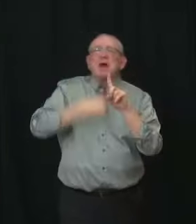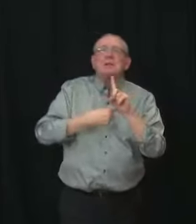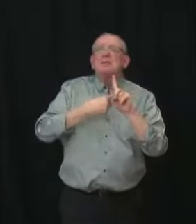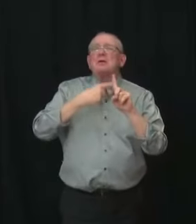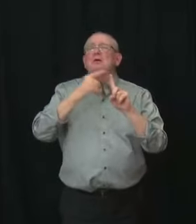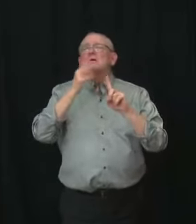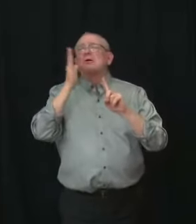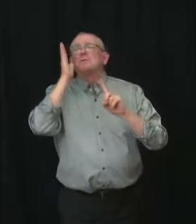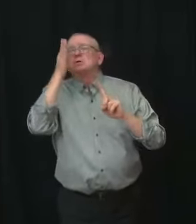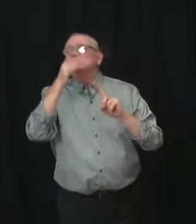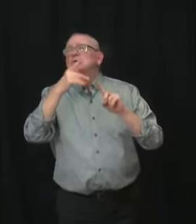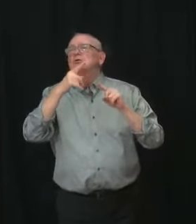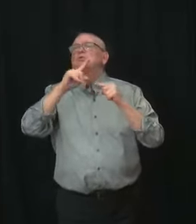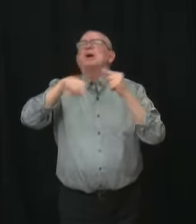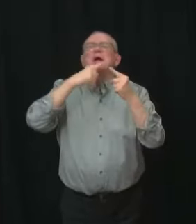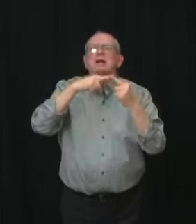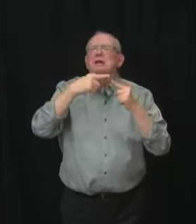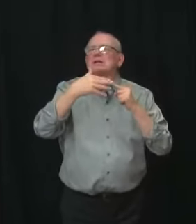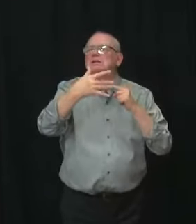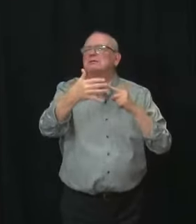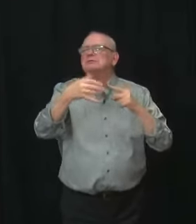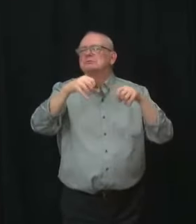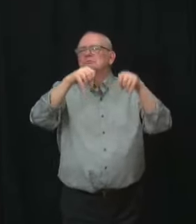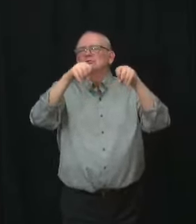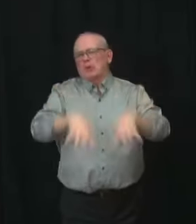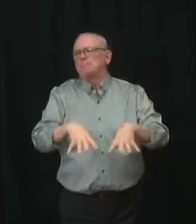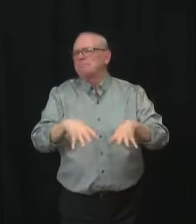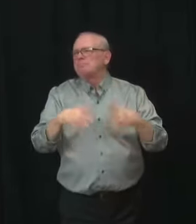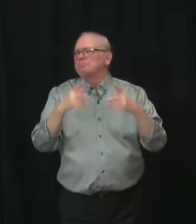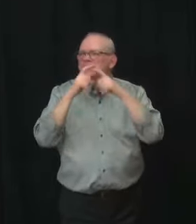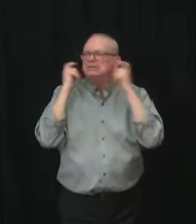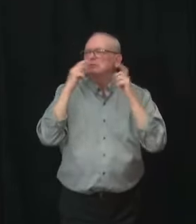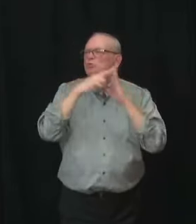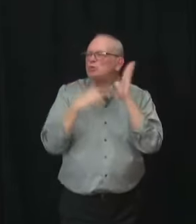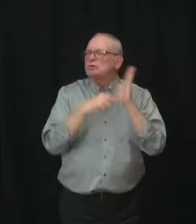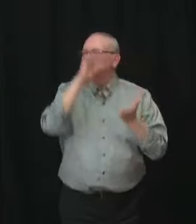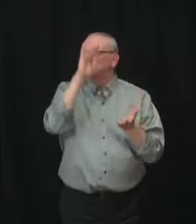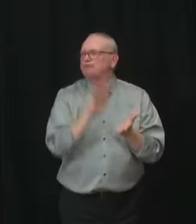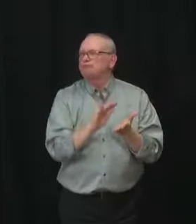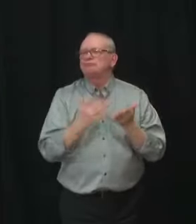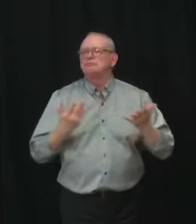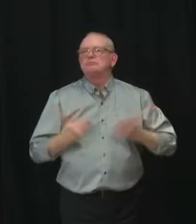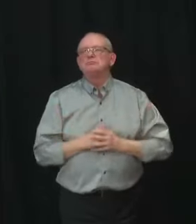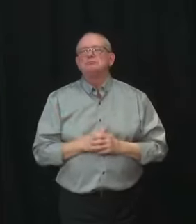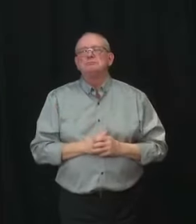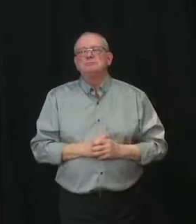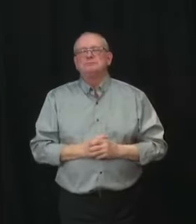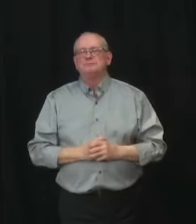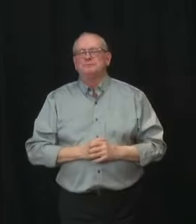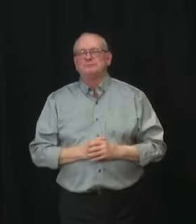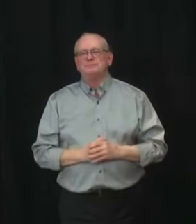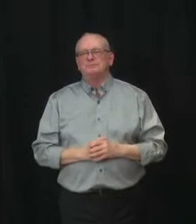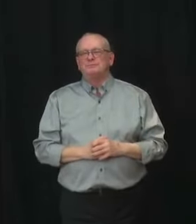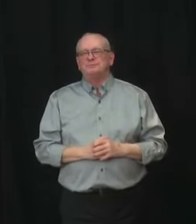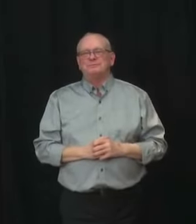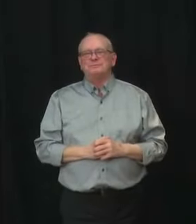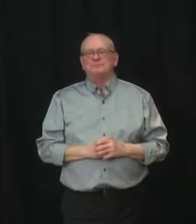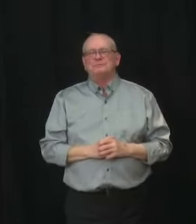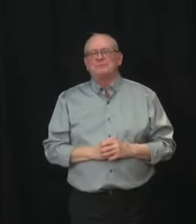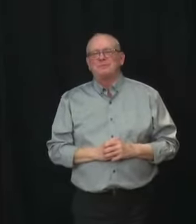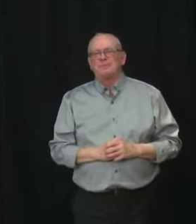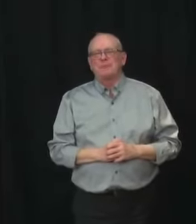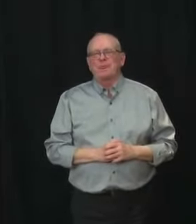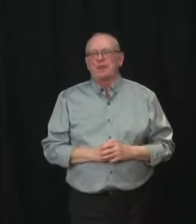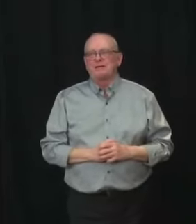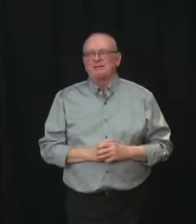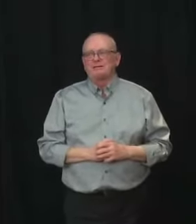where that will or will not happen, or will happen, I should say. Well, thanks for